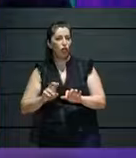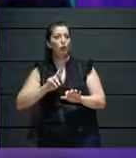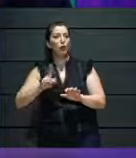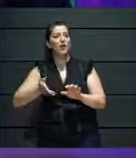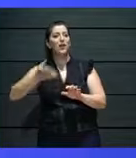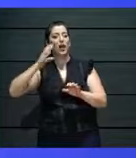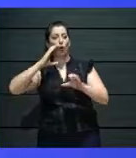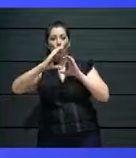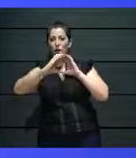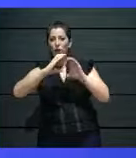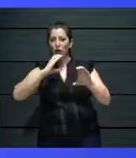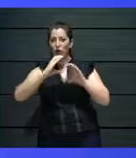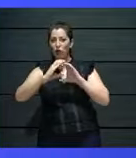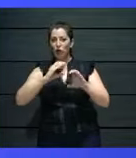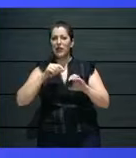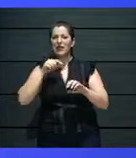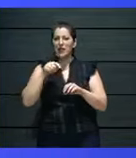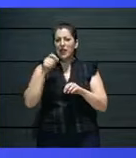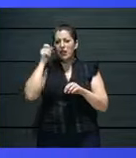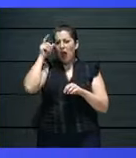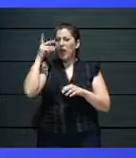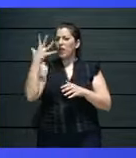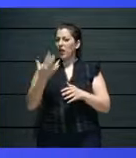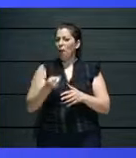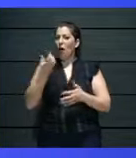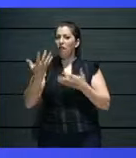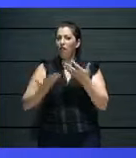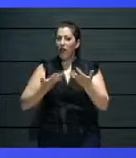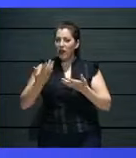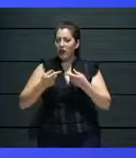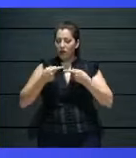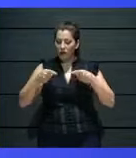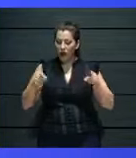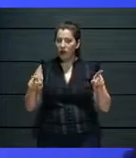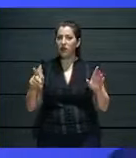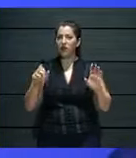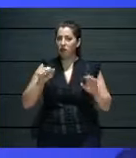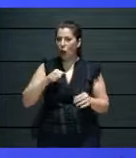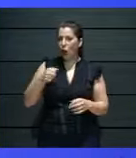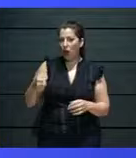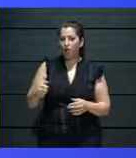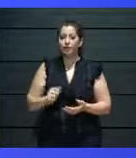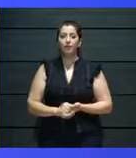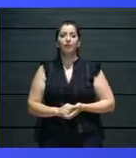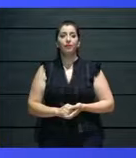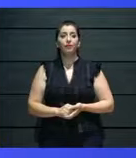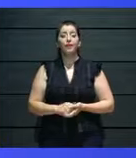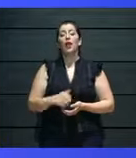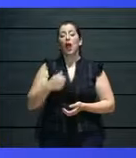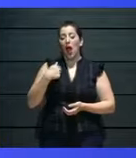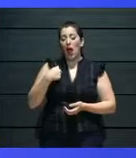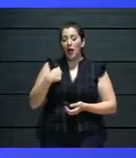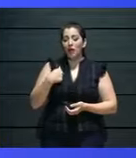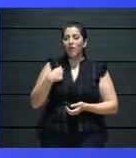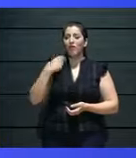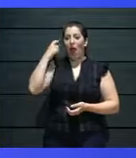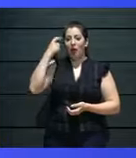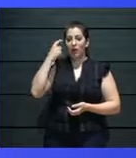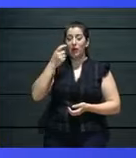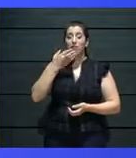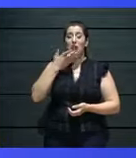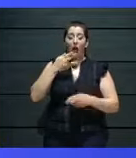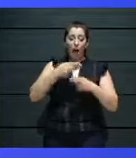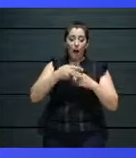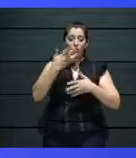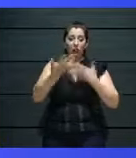in trends? An important thing to say here is that it's never enough. So whatever you do. So even though we're sometimes